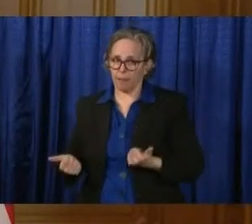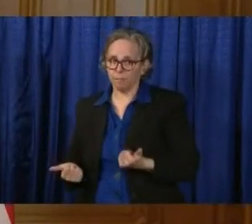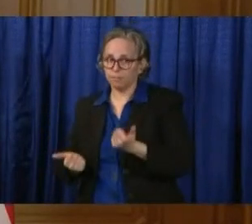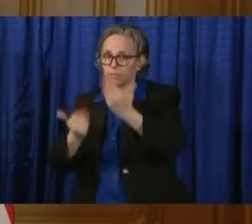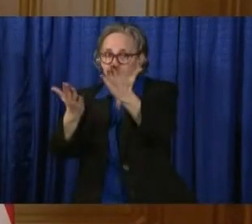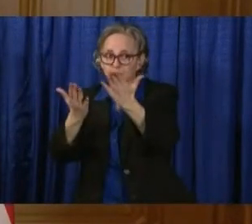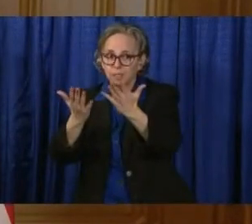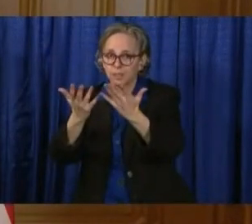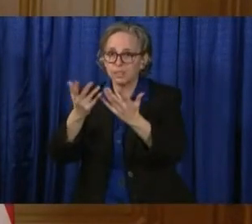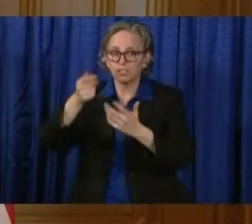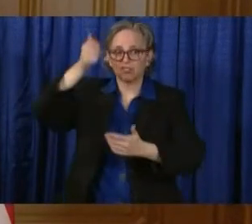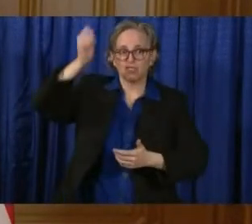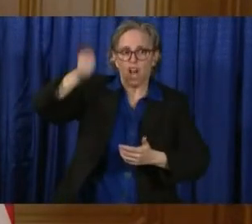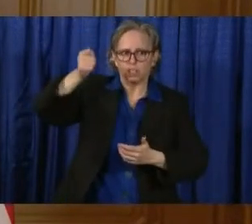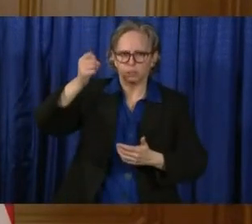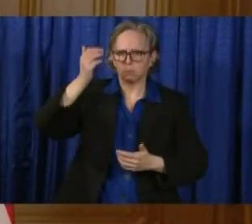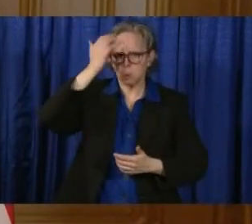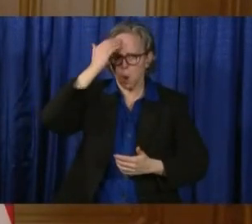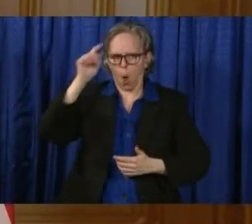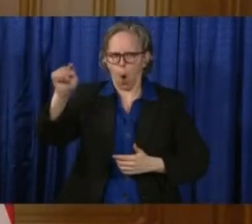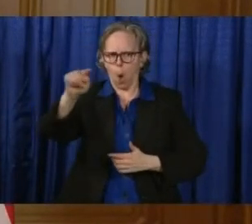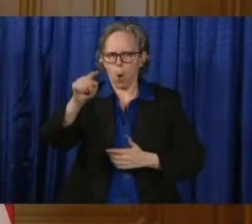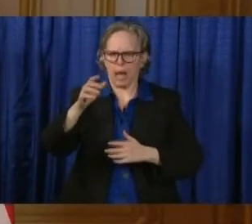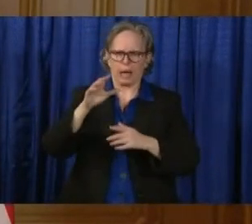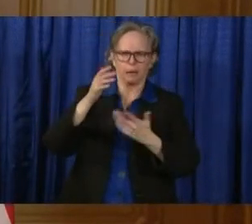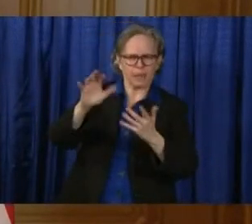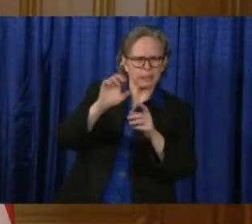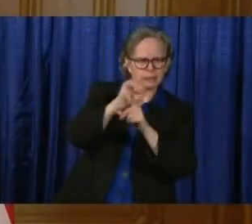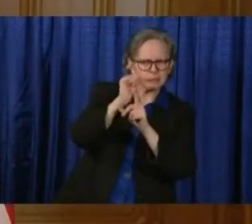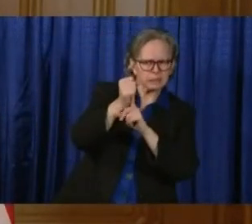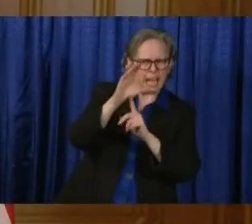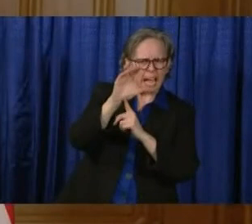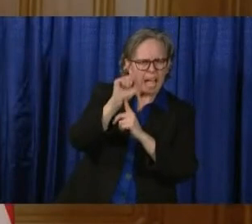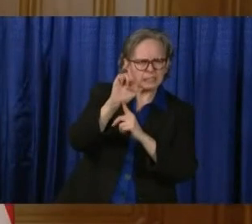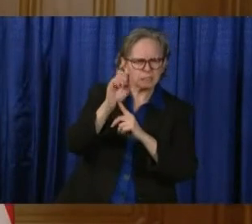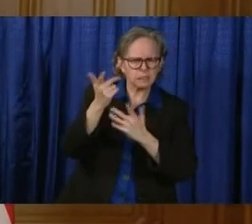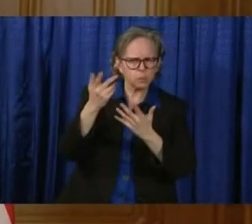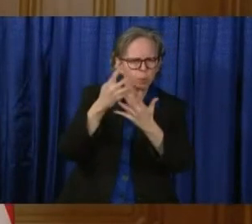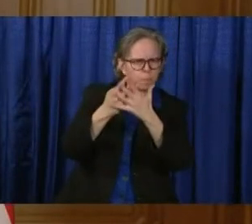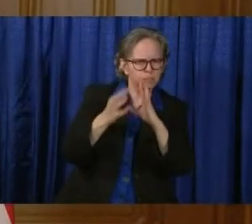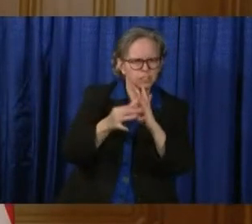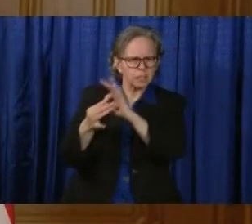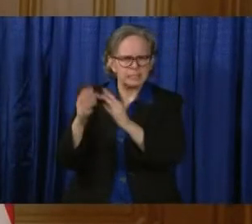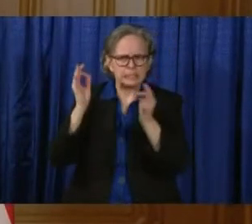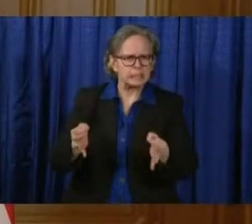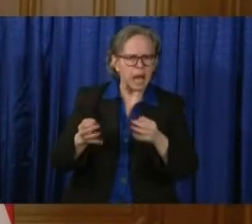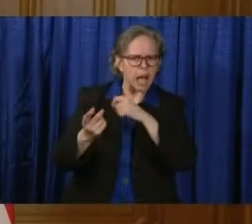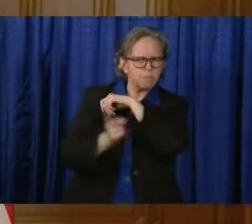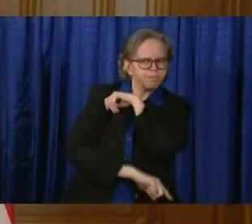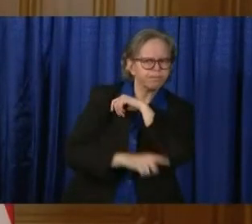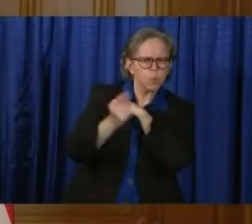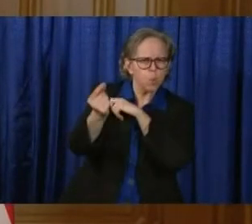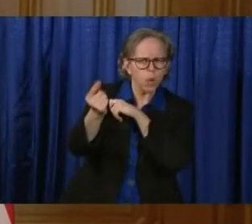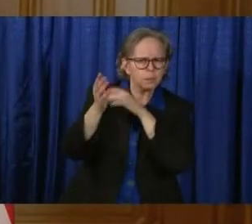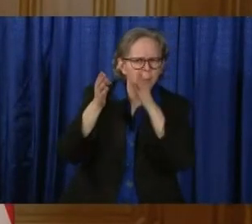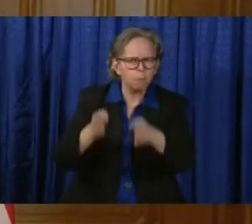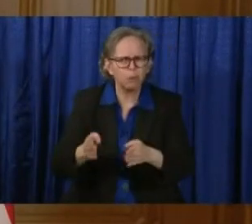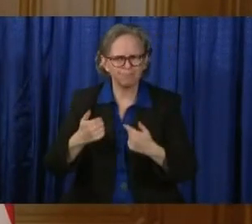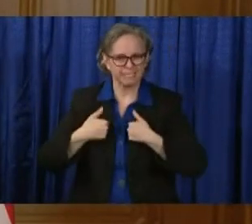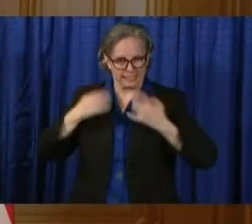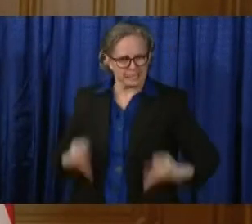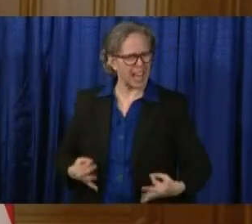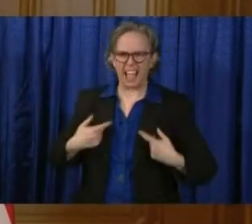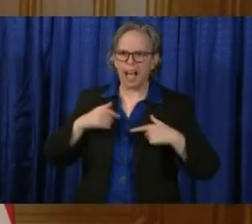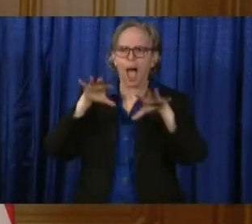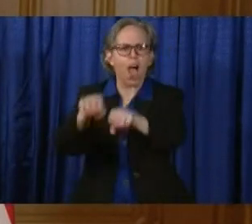more about that case than really anybody because he or she was the judge who sentenced that person. We have tried to pick in that first batch of